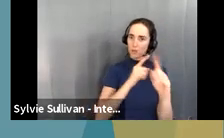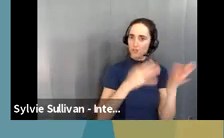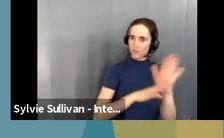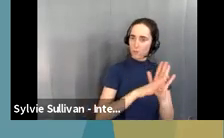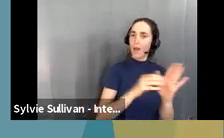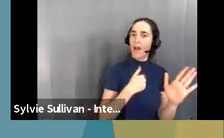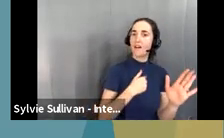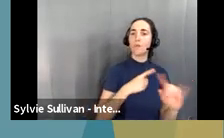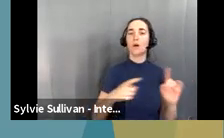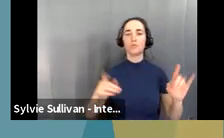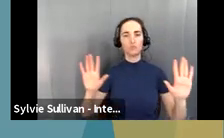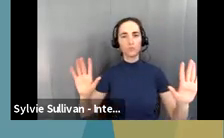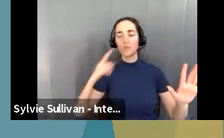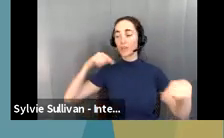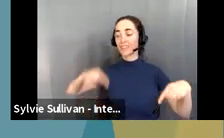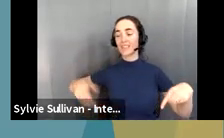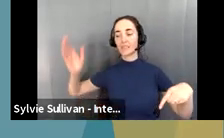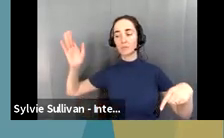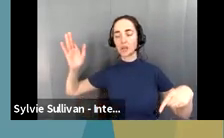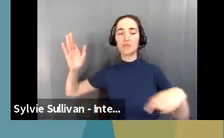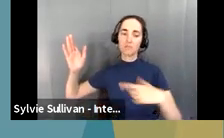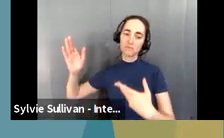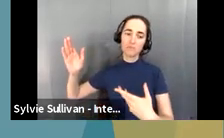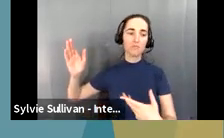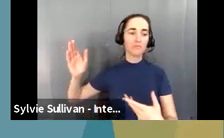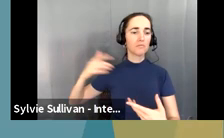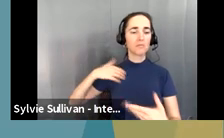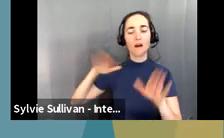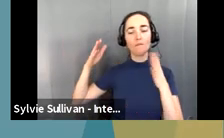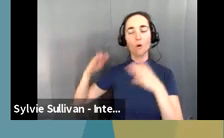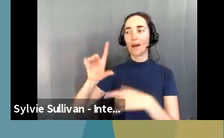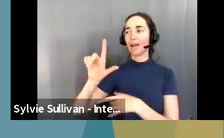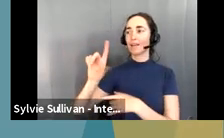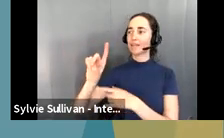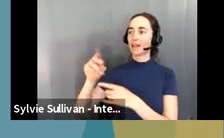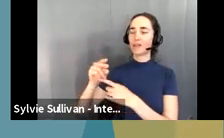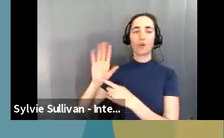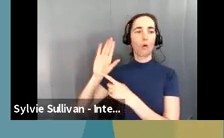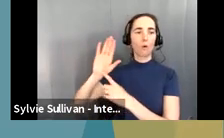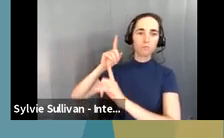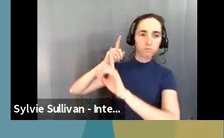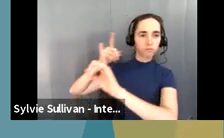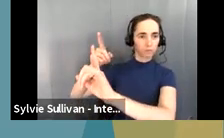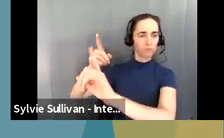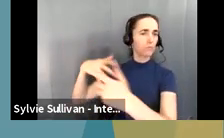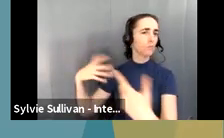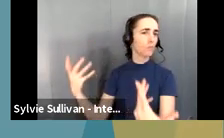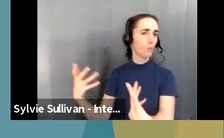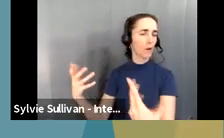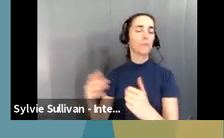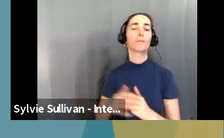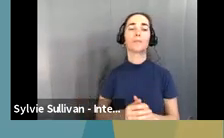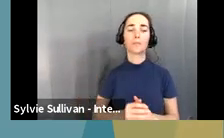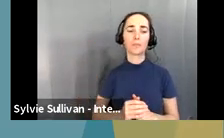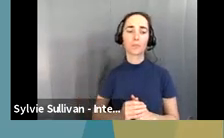purposes of this, um, presentation, I just want to kind of focus on the LDH, LDH mission, which is to promote